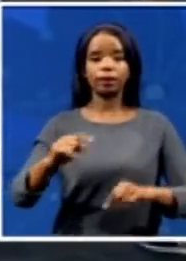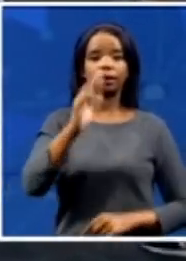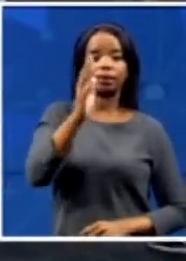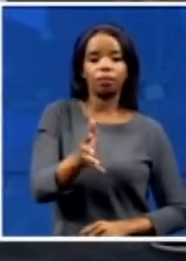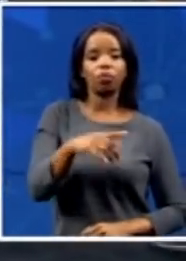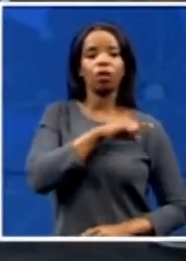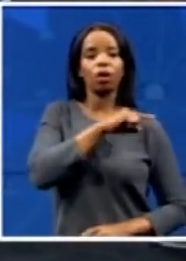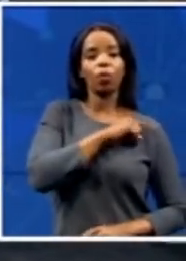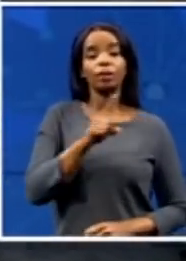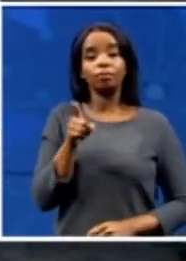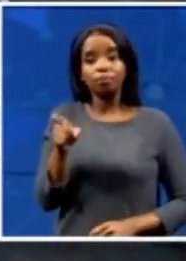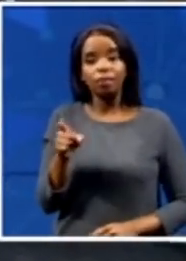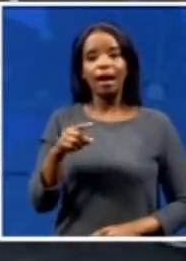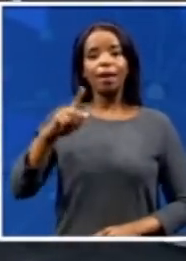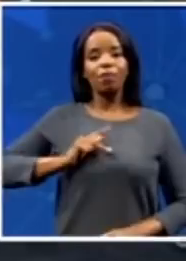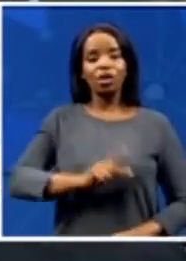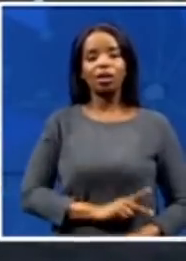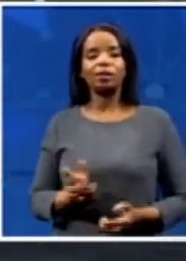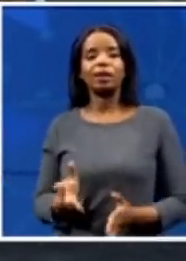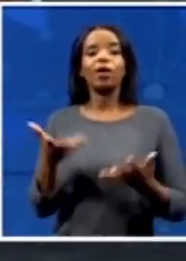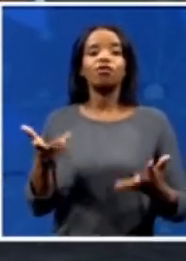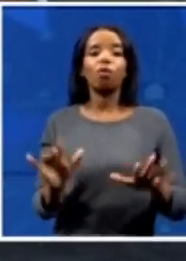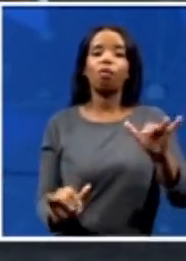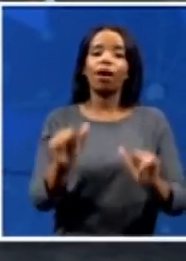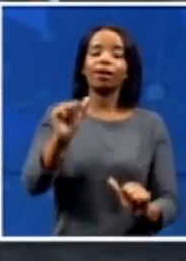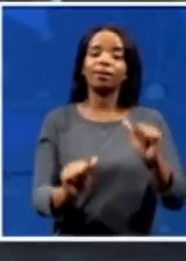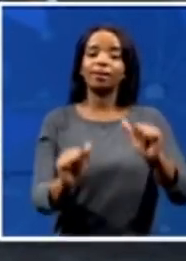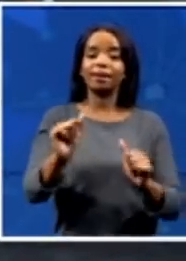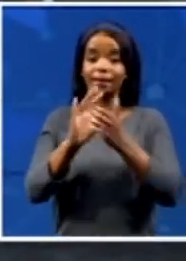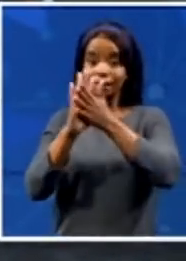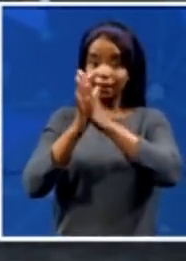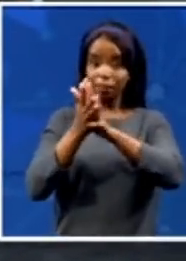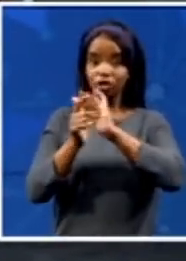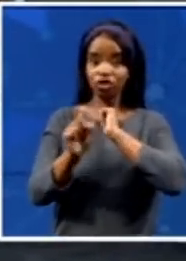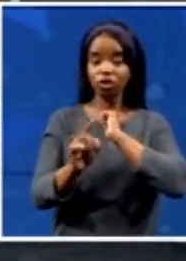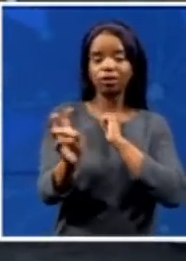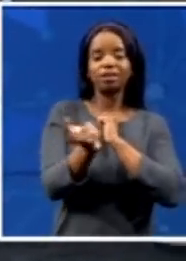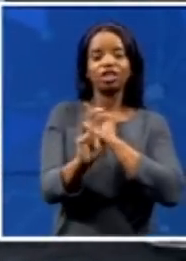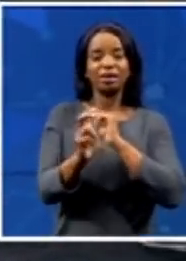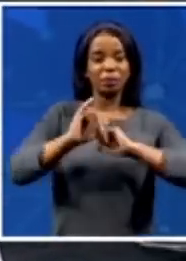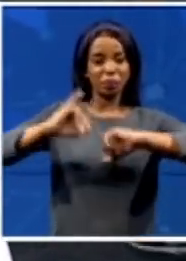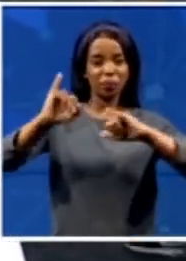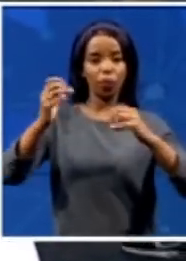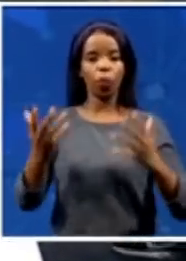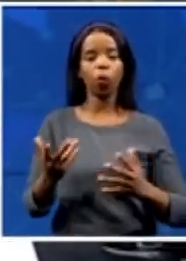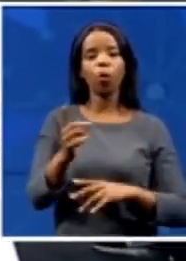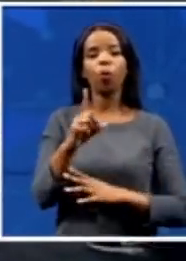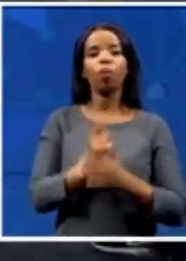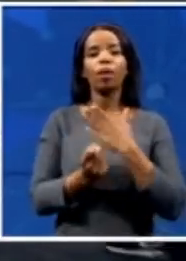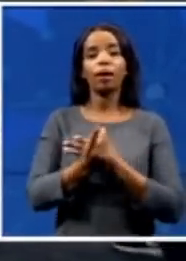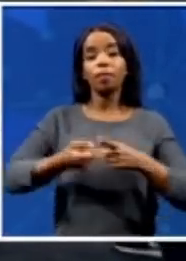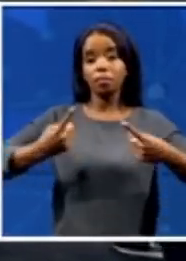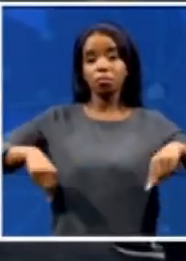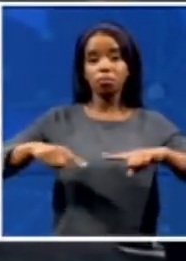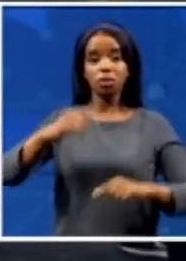assess the extent of the damage. As we know that the death toll from last night stood